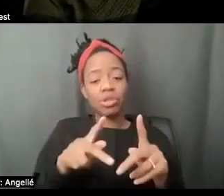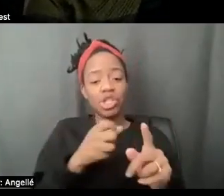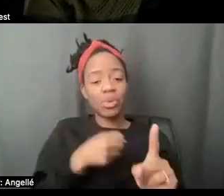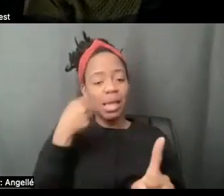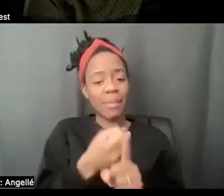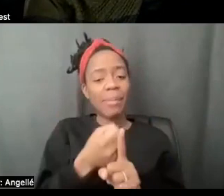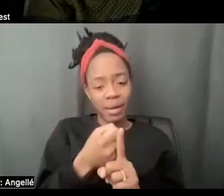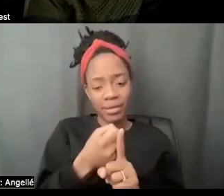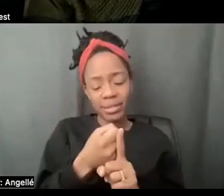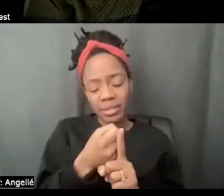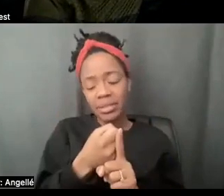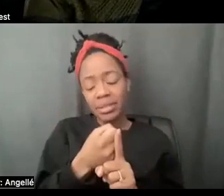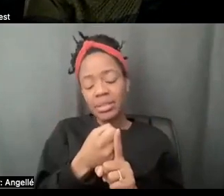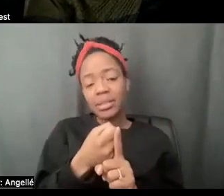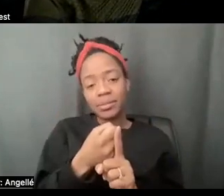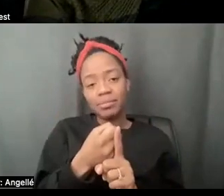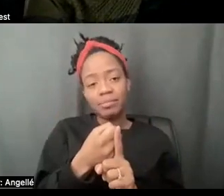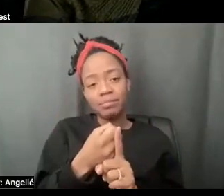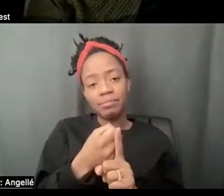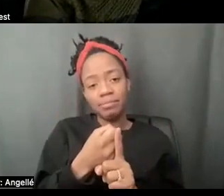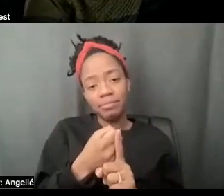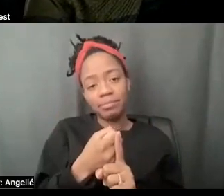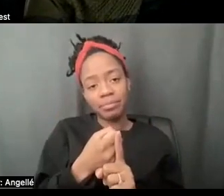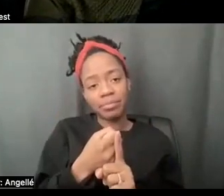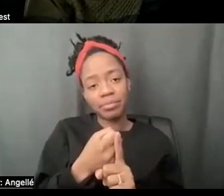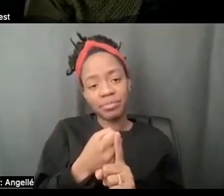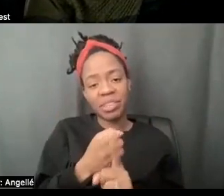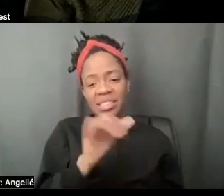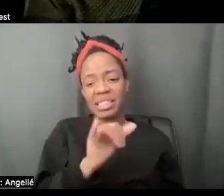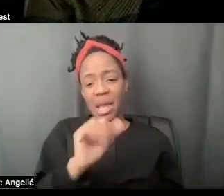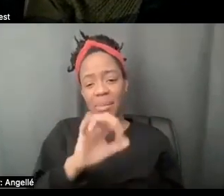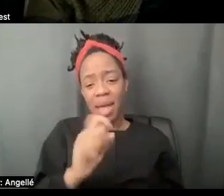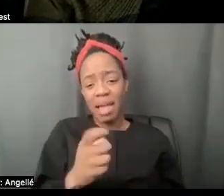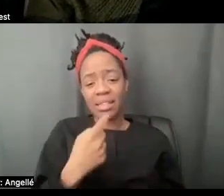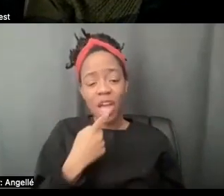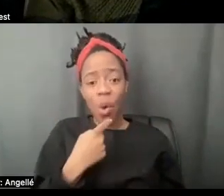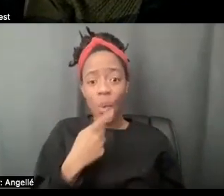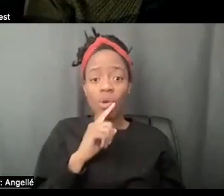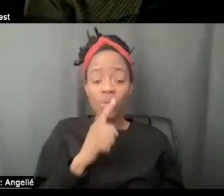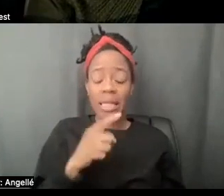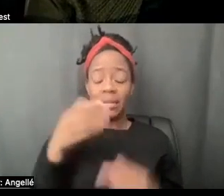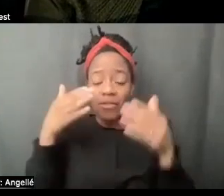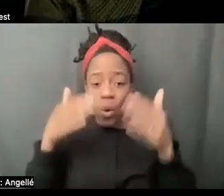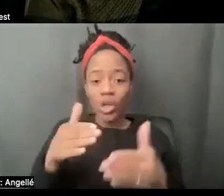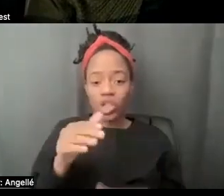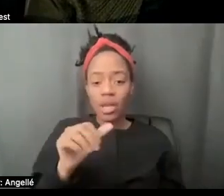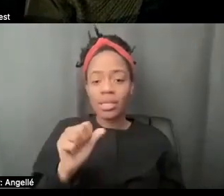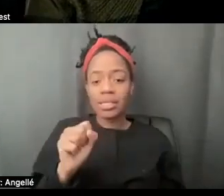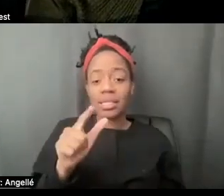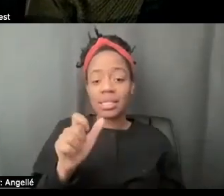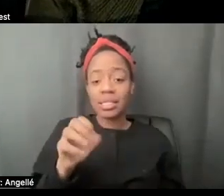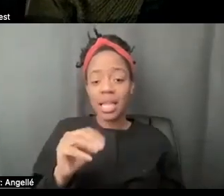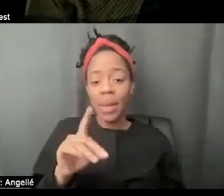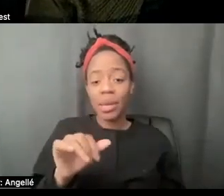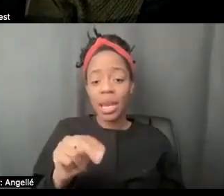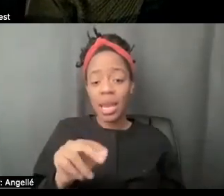you know, as, as Alex said, we're really laser focused on slam dance and meetings